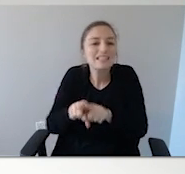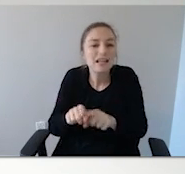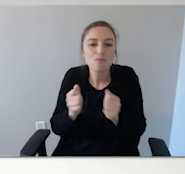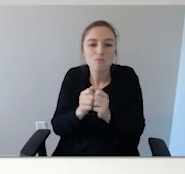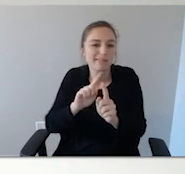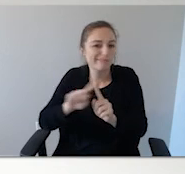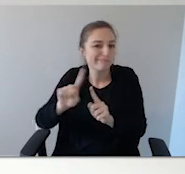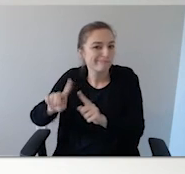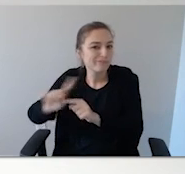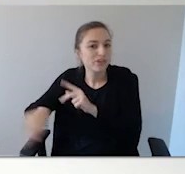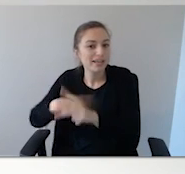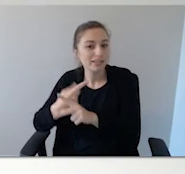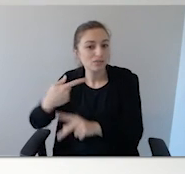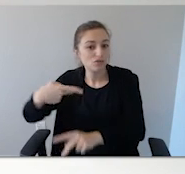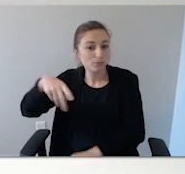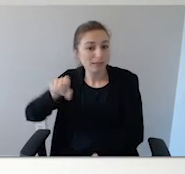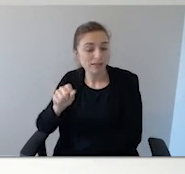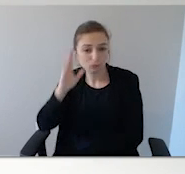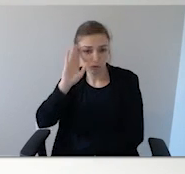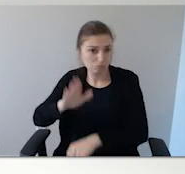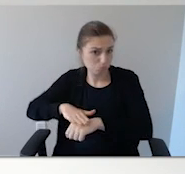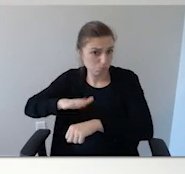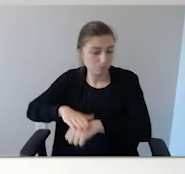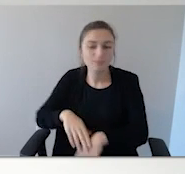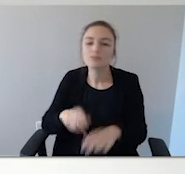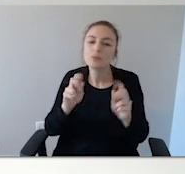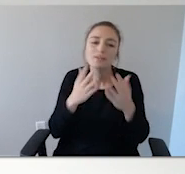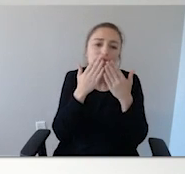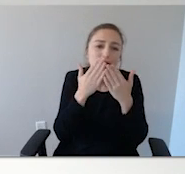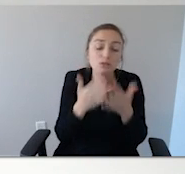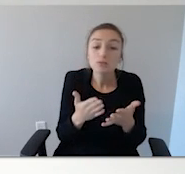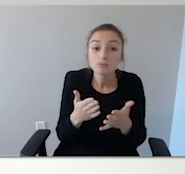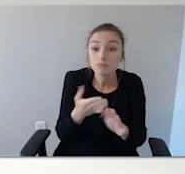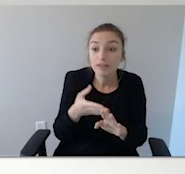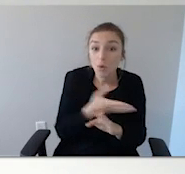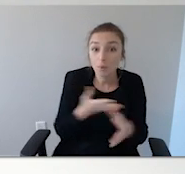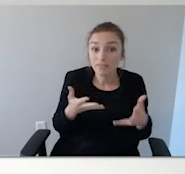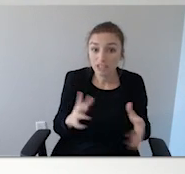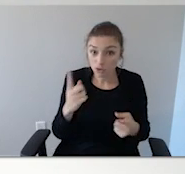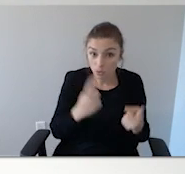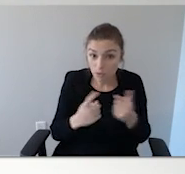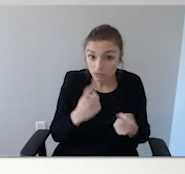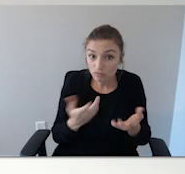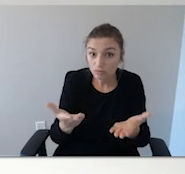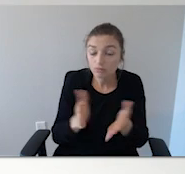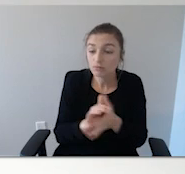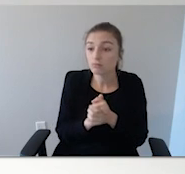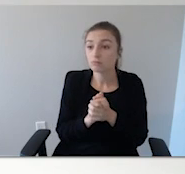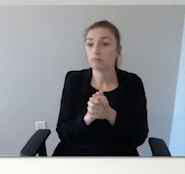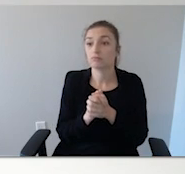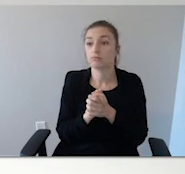or things like that. So thank you all. Anybody have any questions other than what we've already answered?